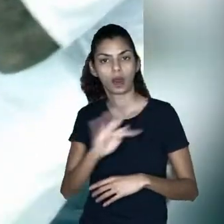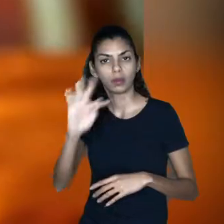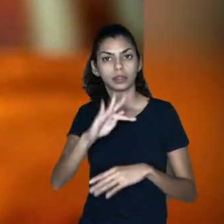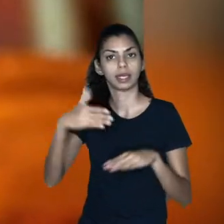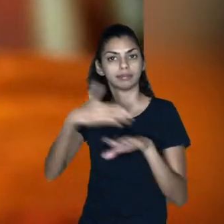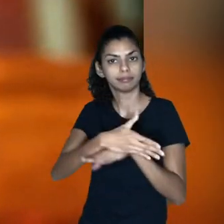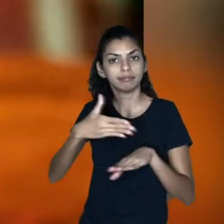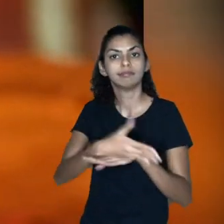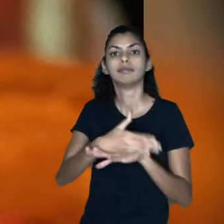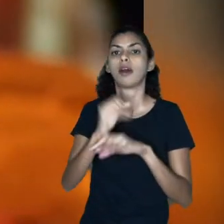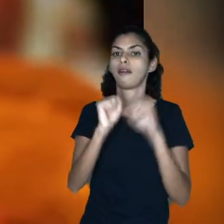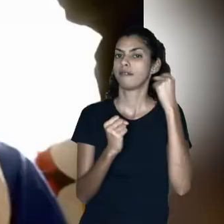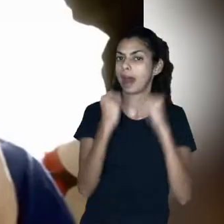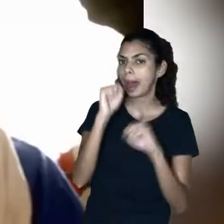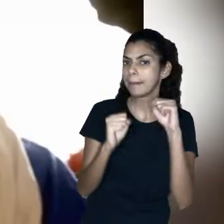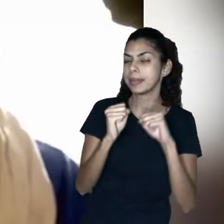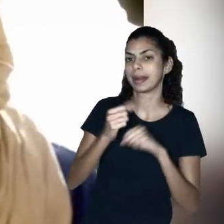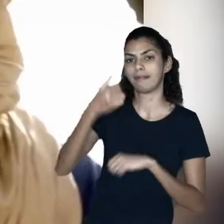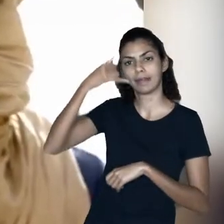where he works.